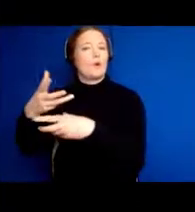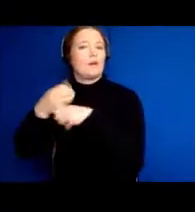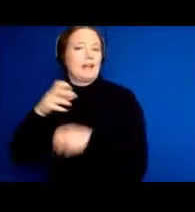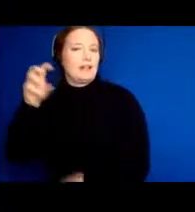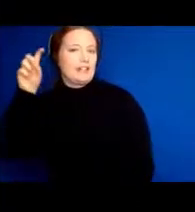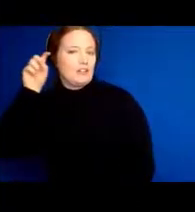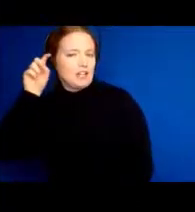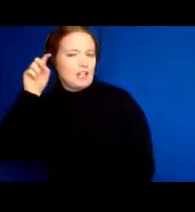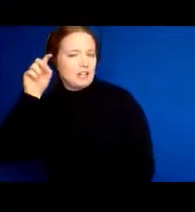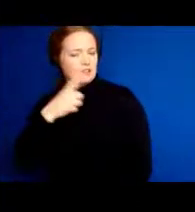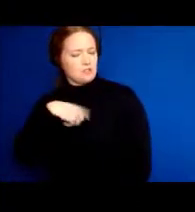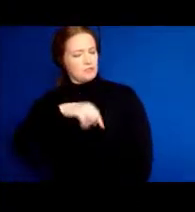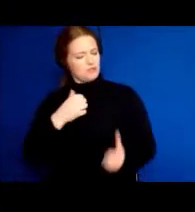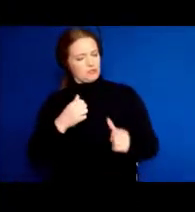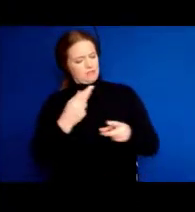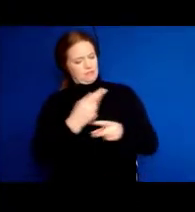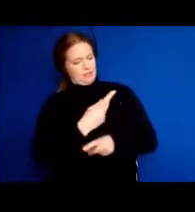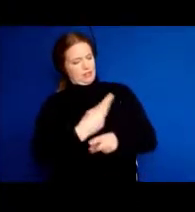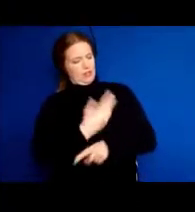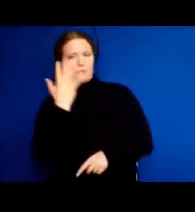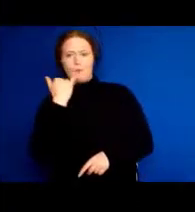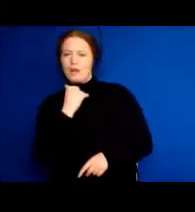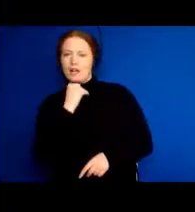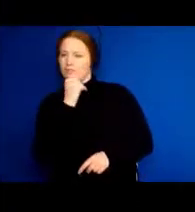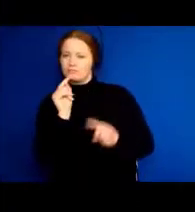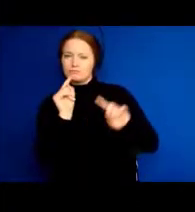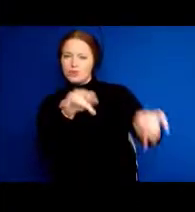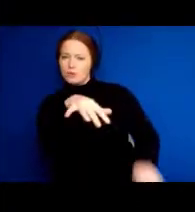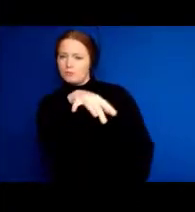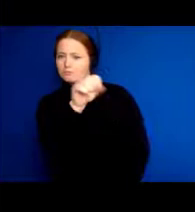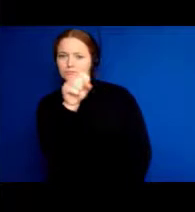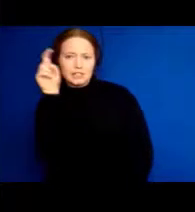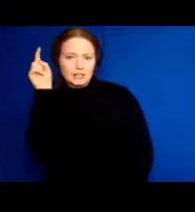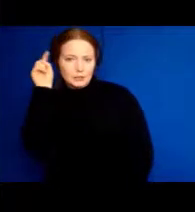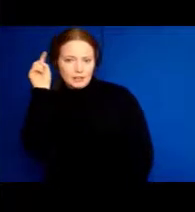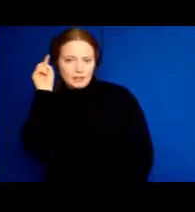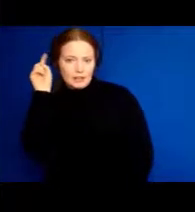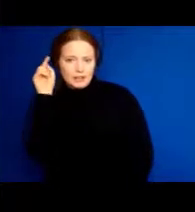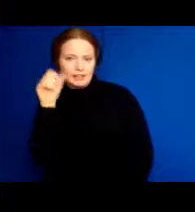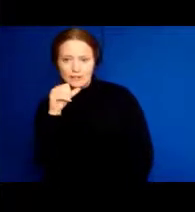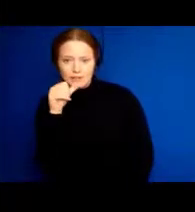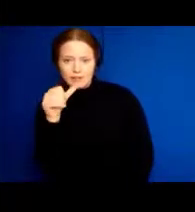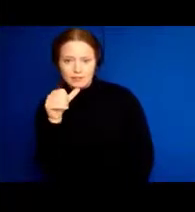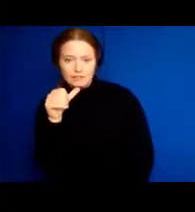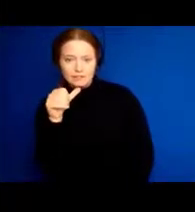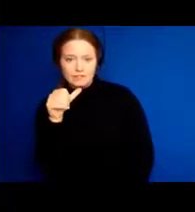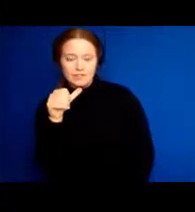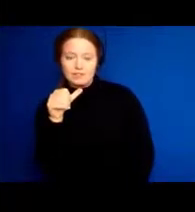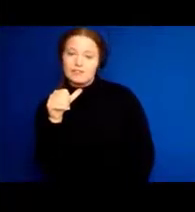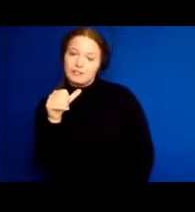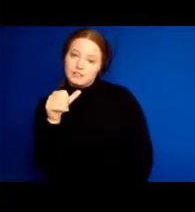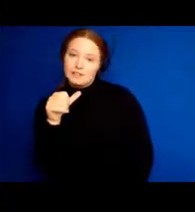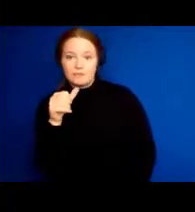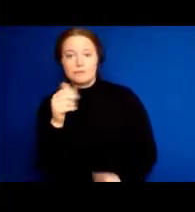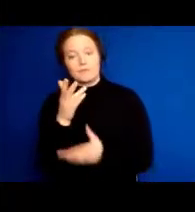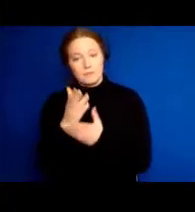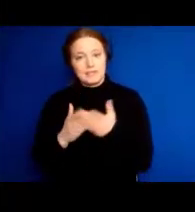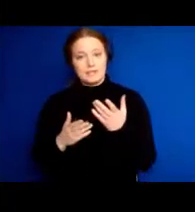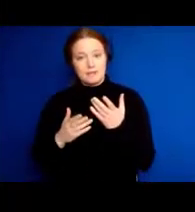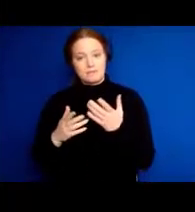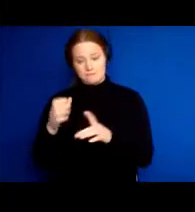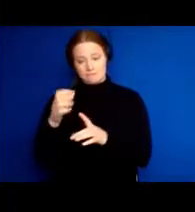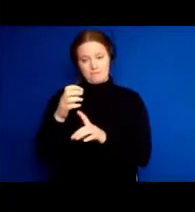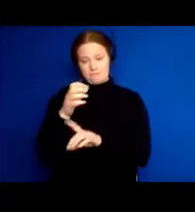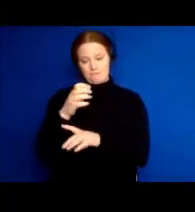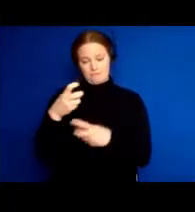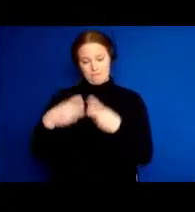aids have better access to them. But some of these problems may or may not be solved by a hearing aid. So we have